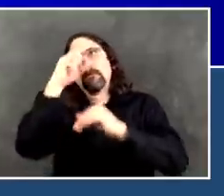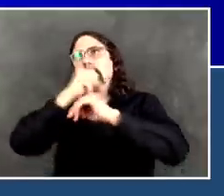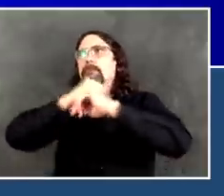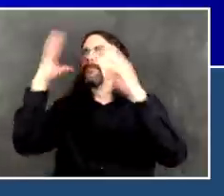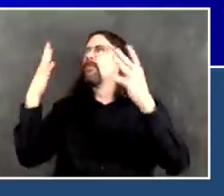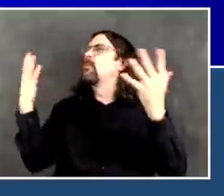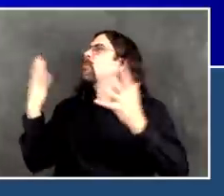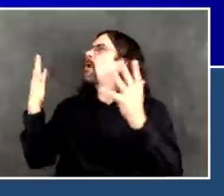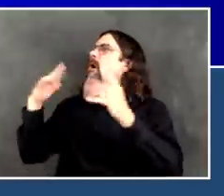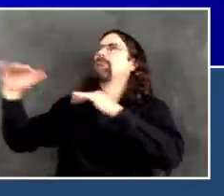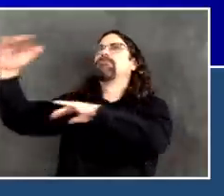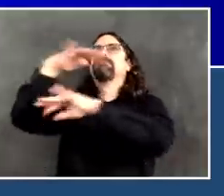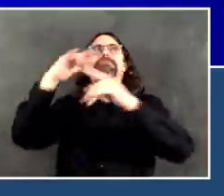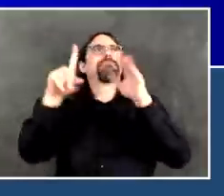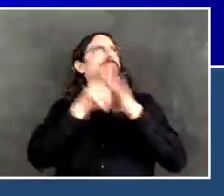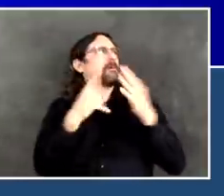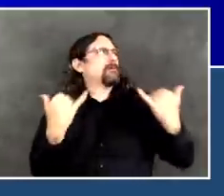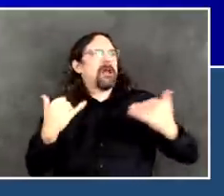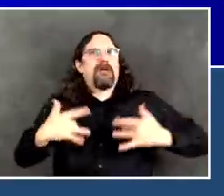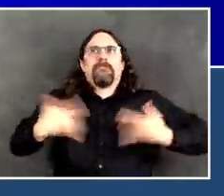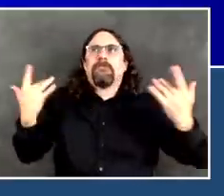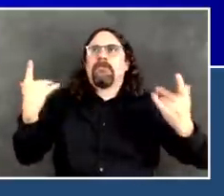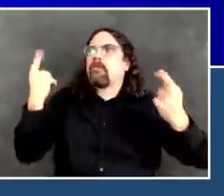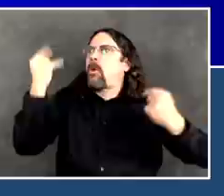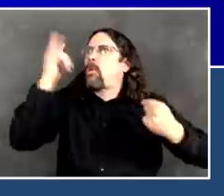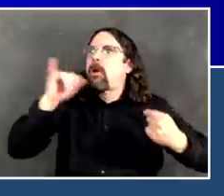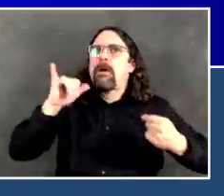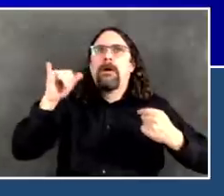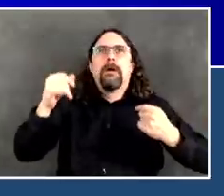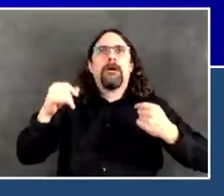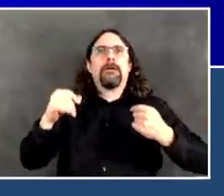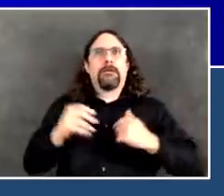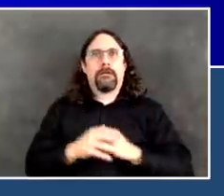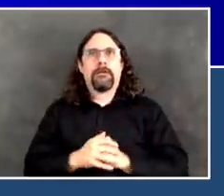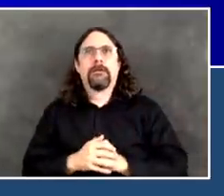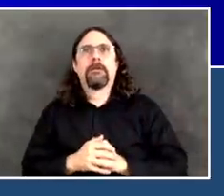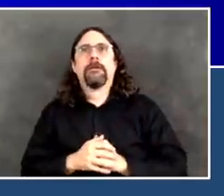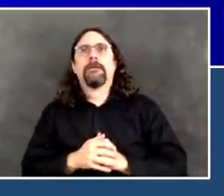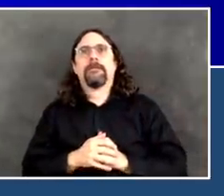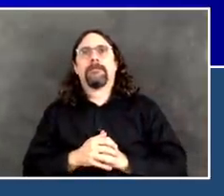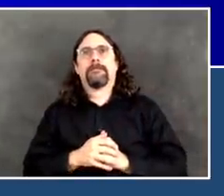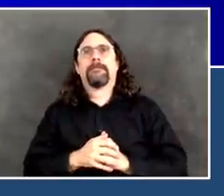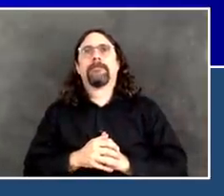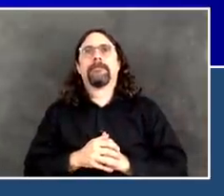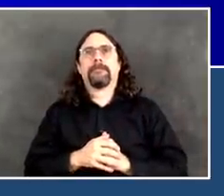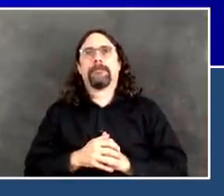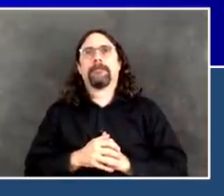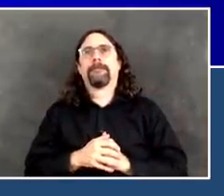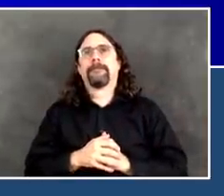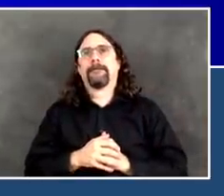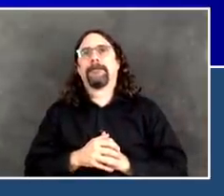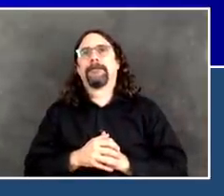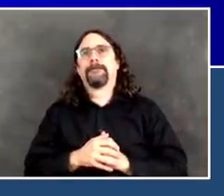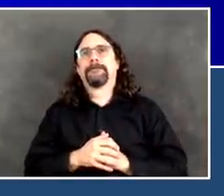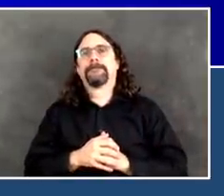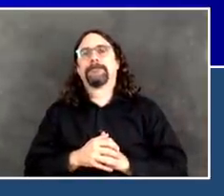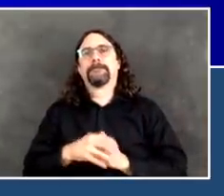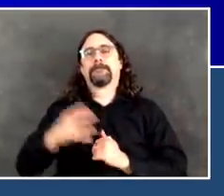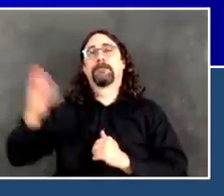military medical personnel. We had to hire people from all over the country as well to come in just to hold the line.